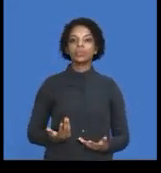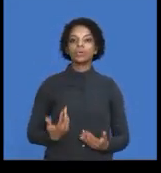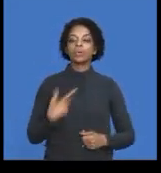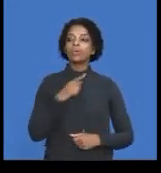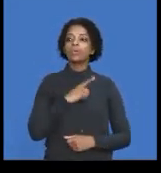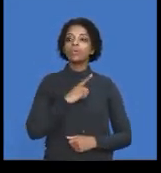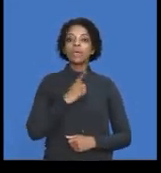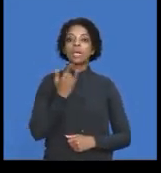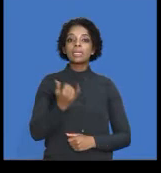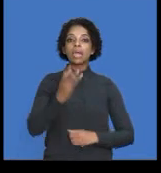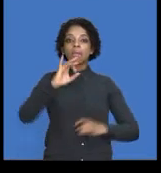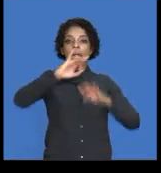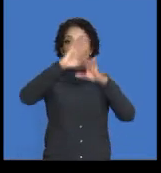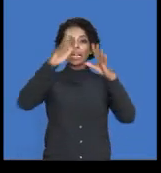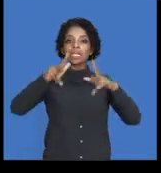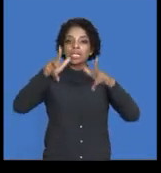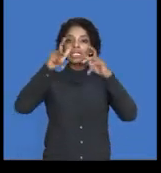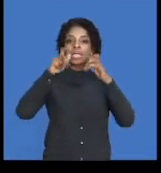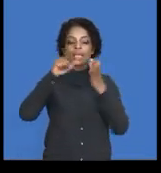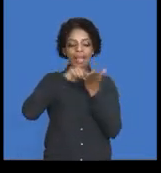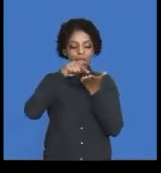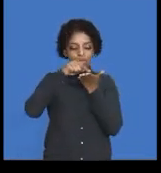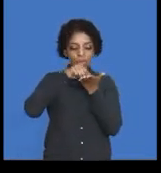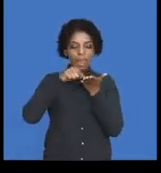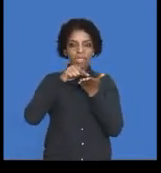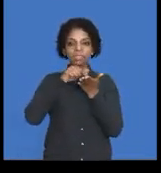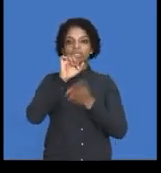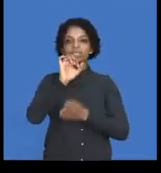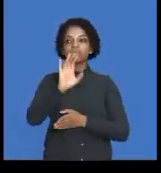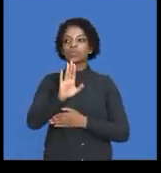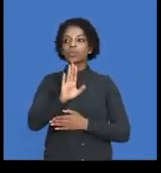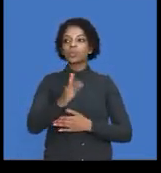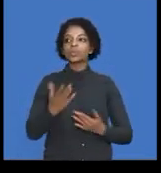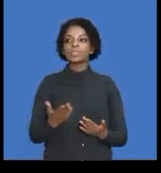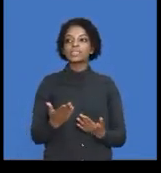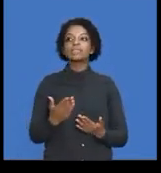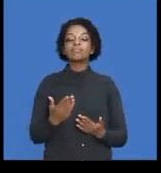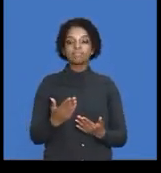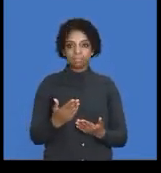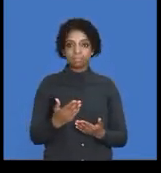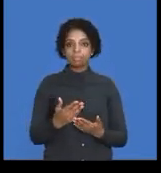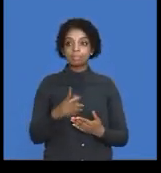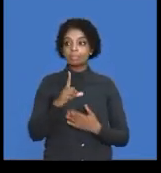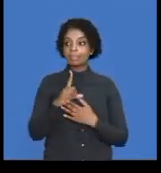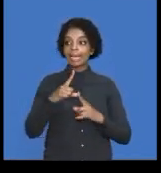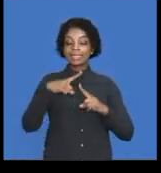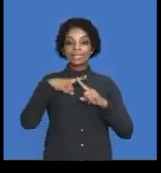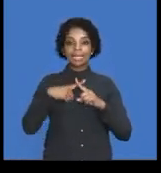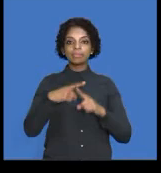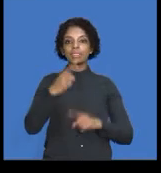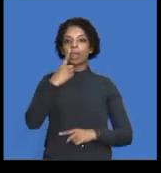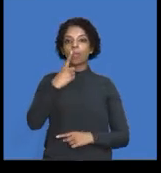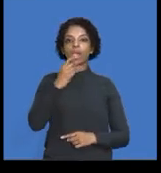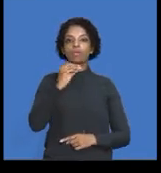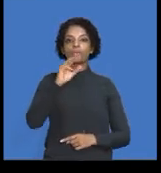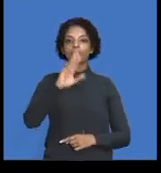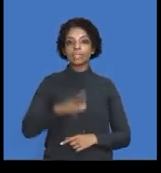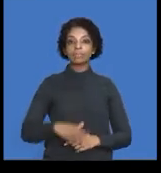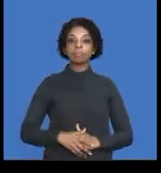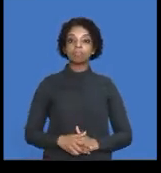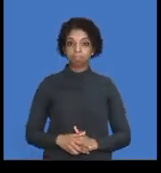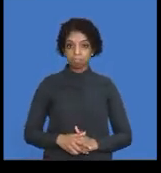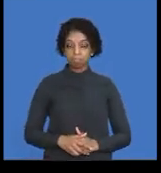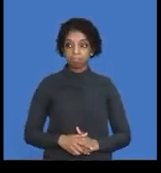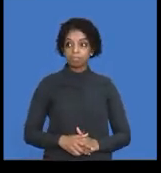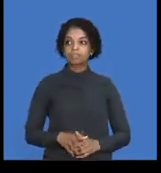your calculation will be 10,464 times 100 divided by 109.